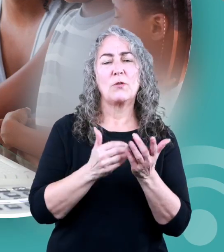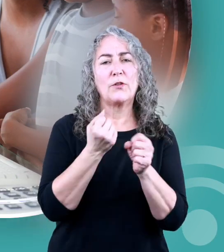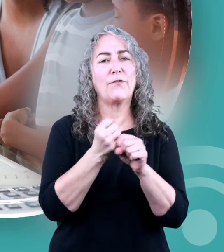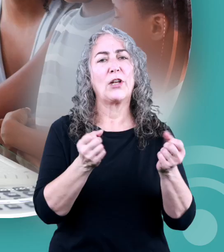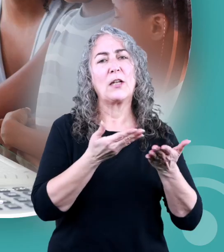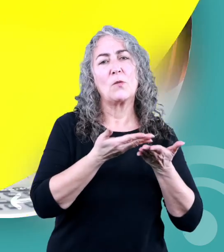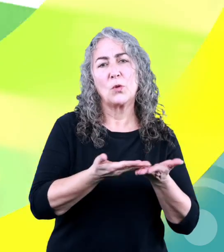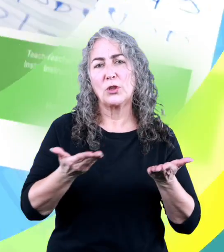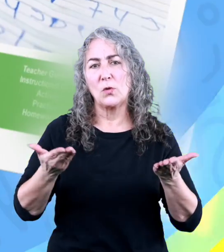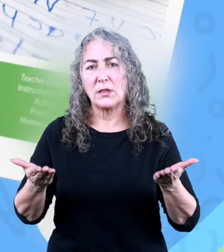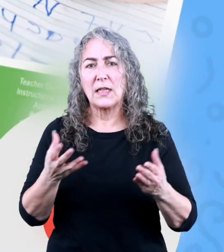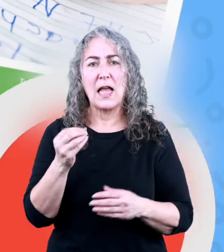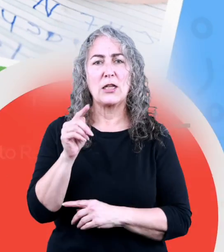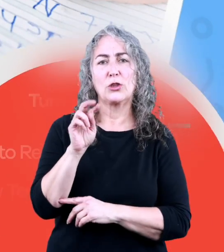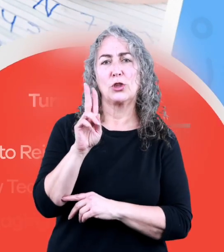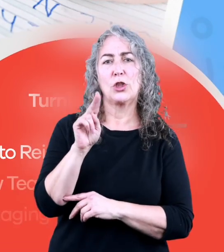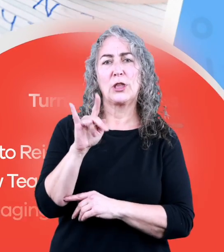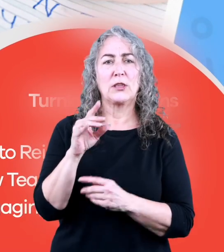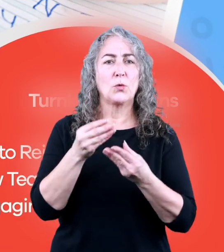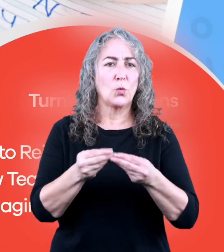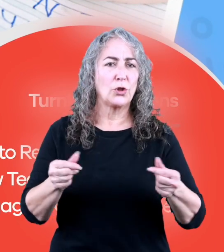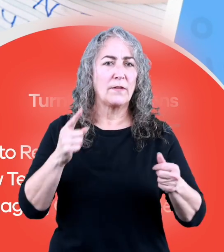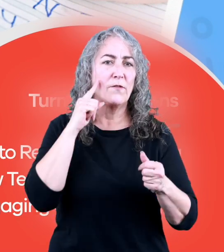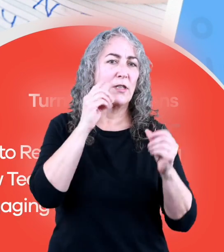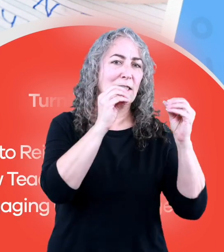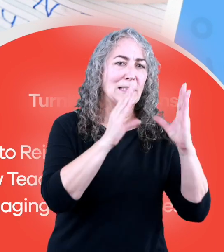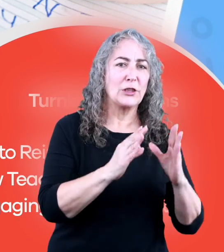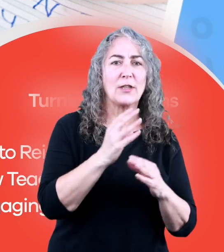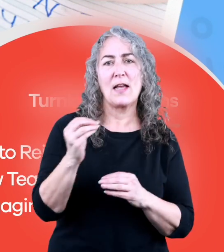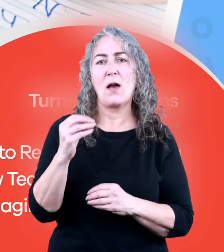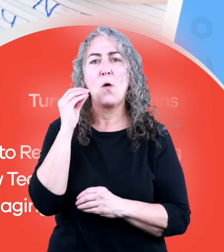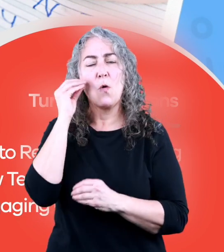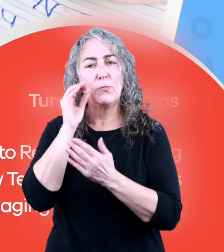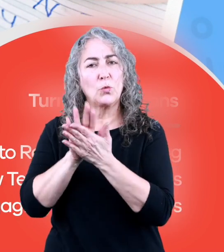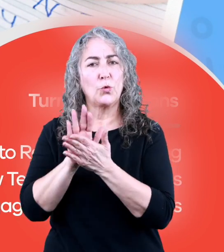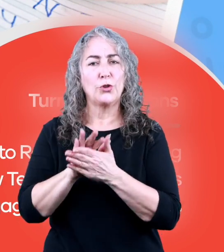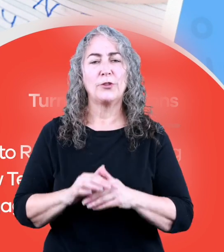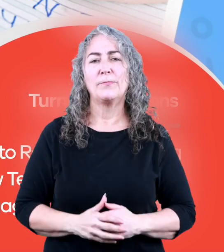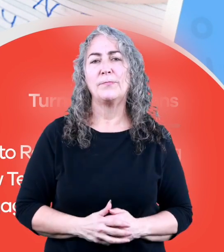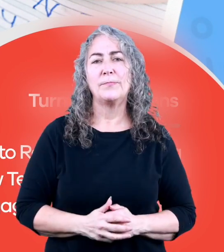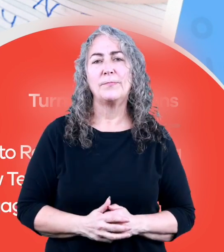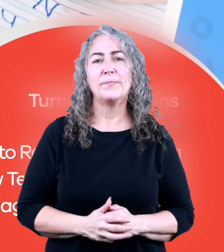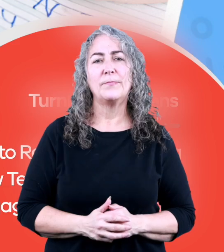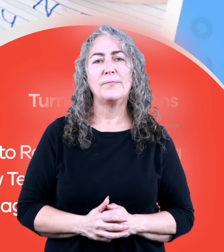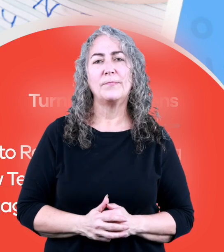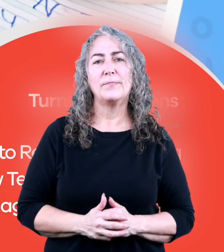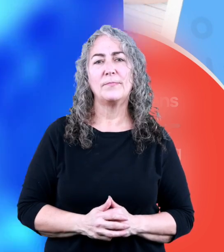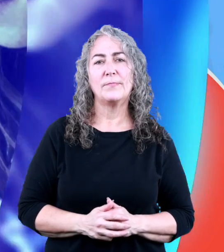of free resources and turnkey solutions for teachers and homeschoolers